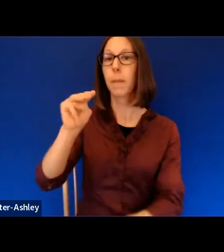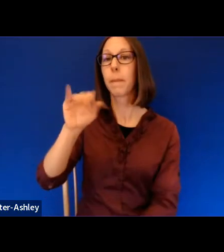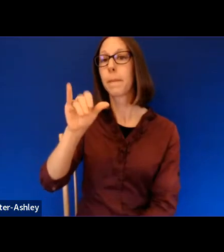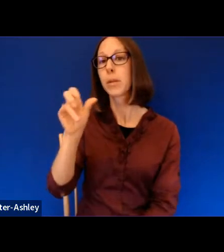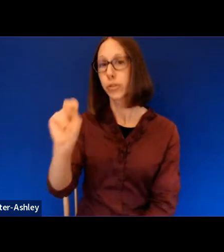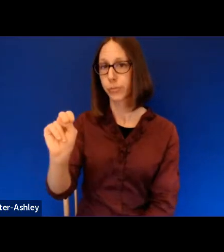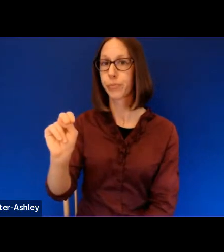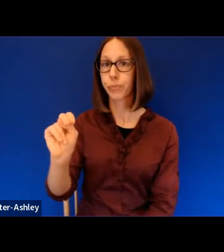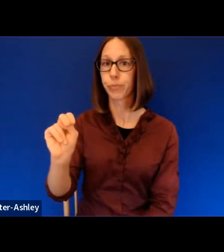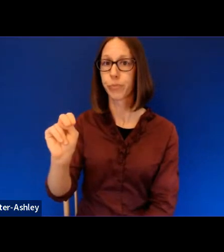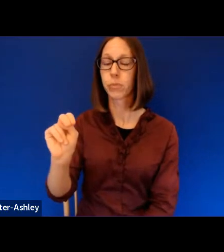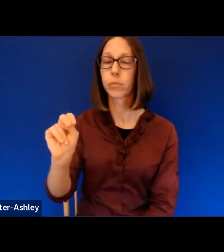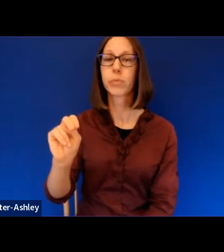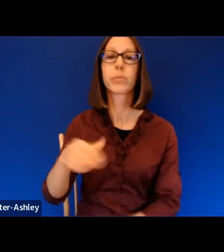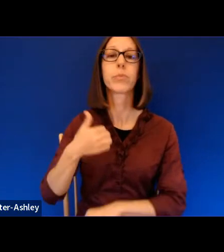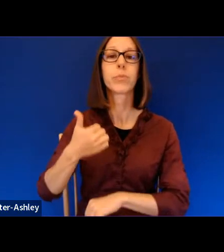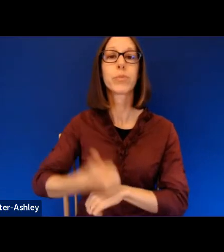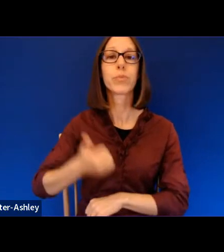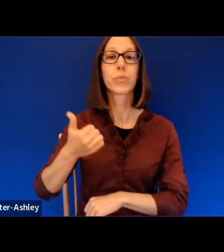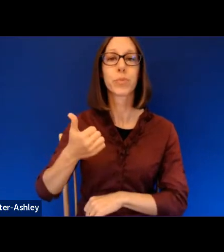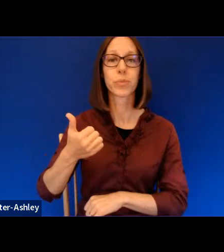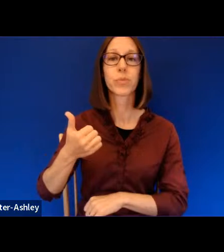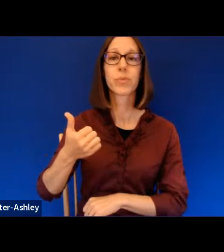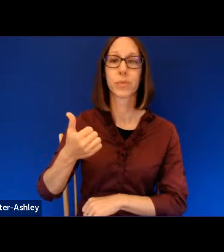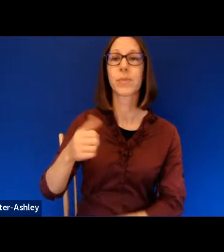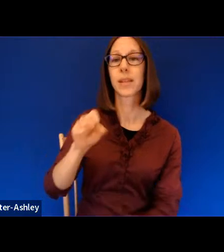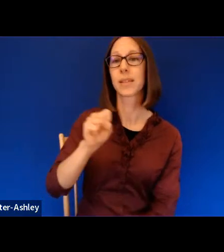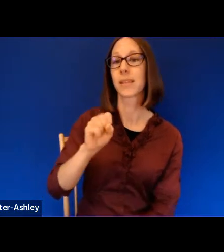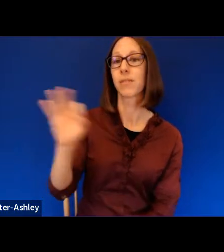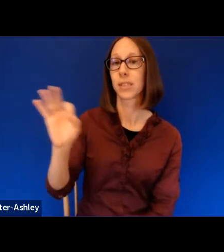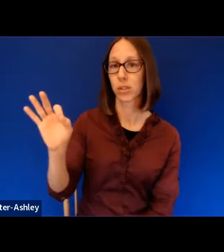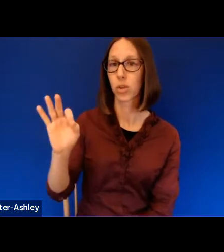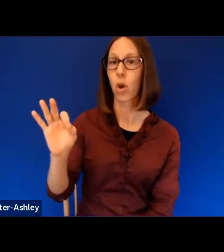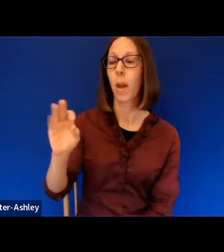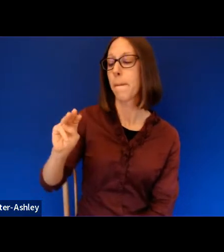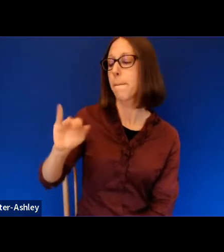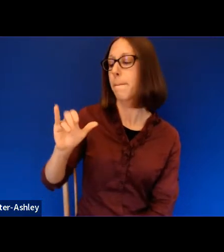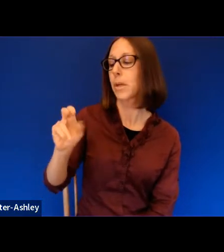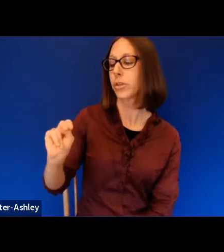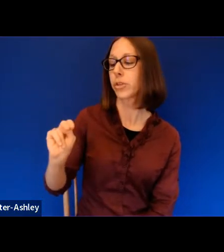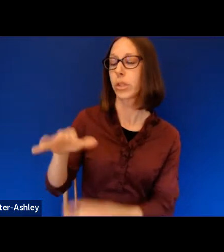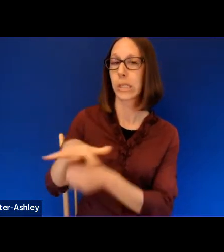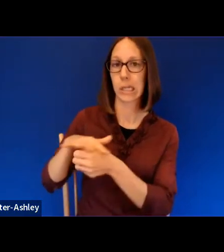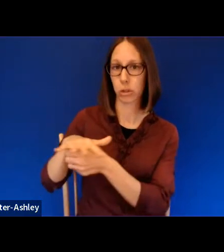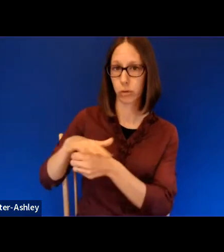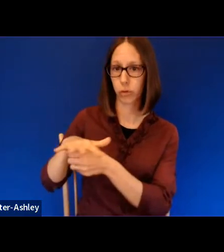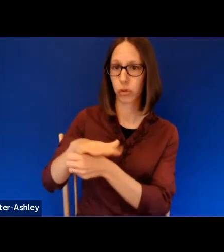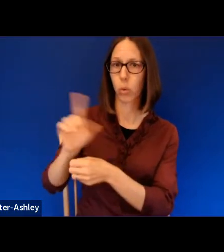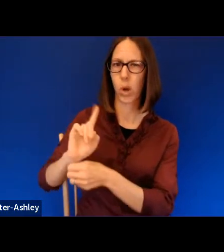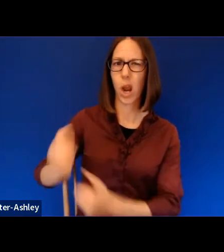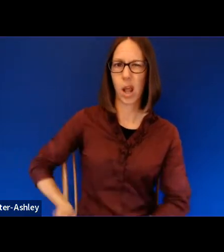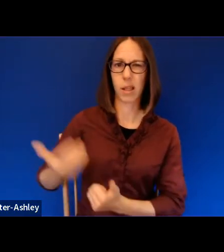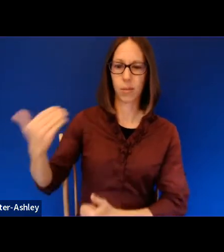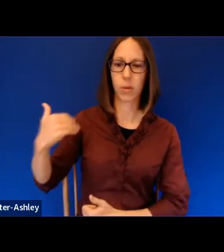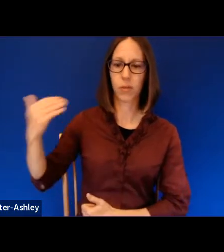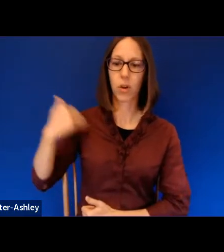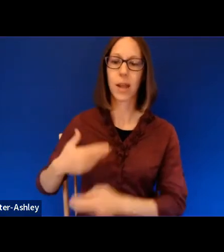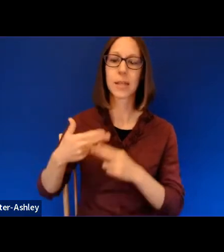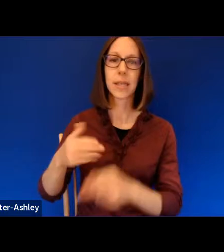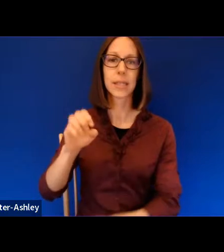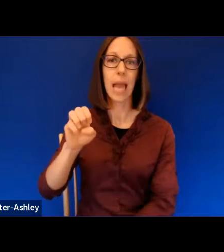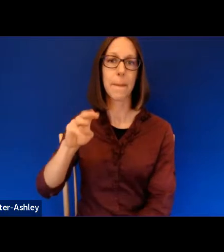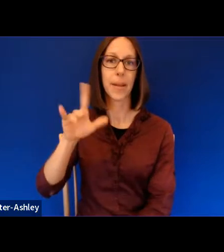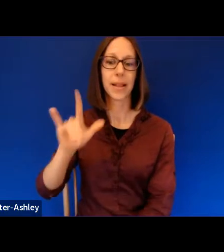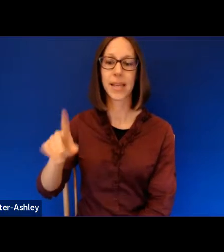It's set in San Francisco in the Mission District, where I used to live. And it mentions Emily Dickinson and ends with a line from hers.